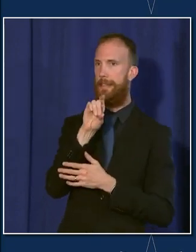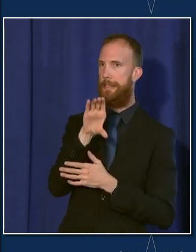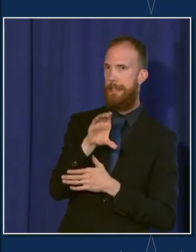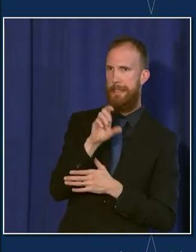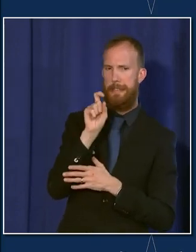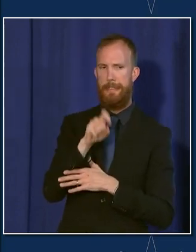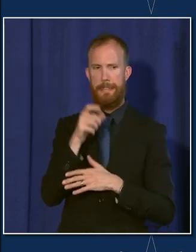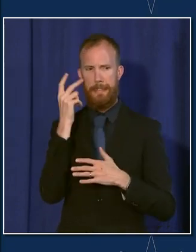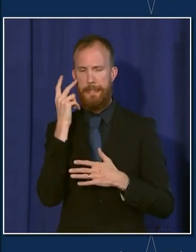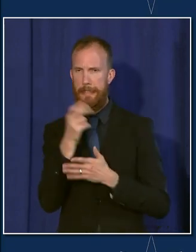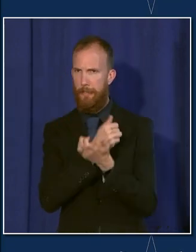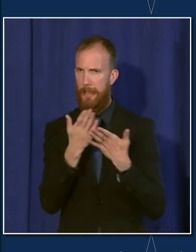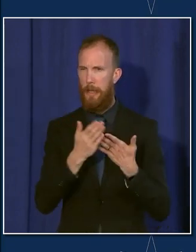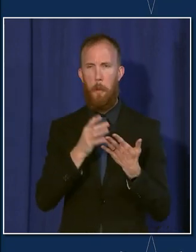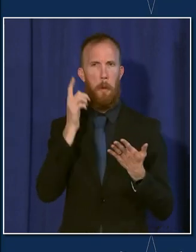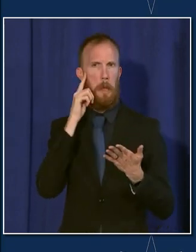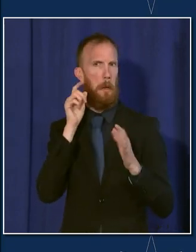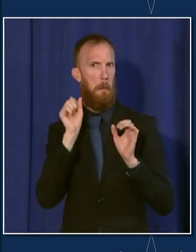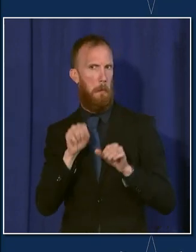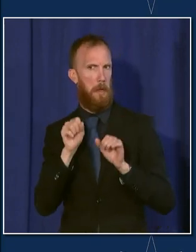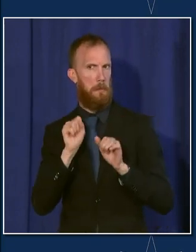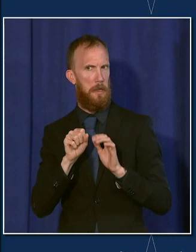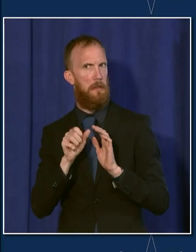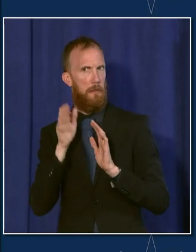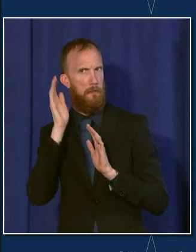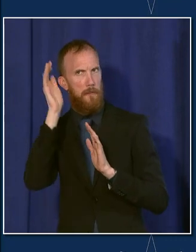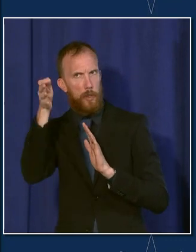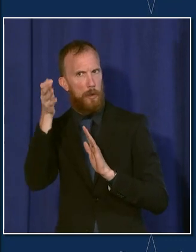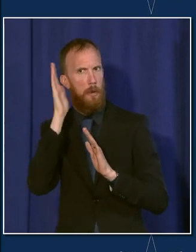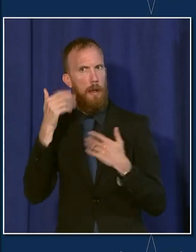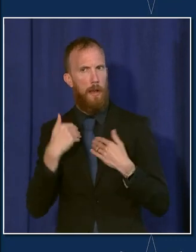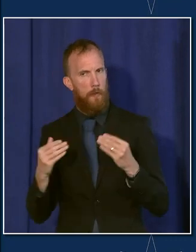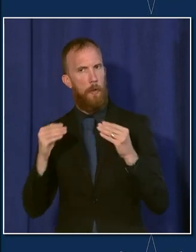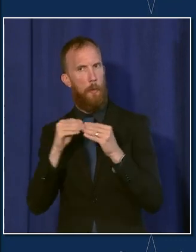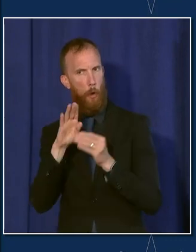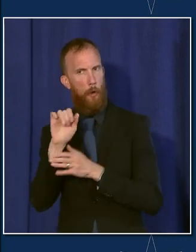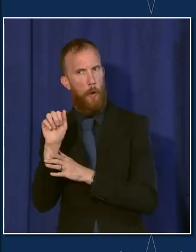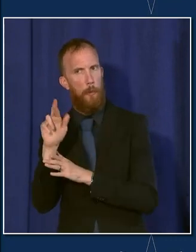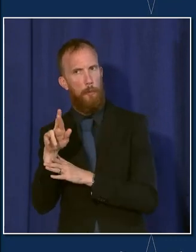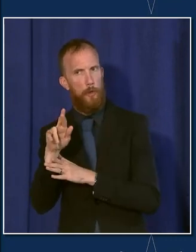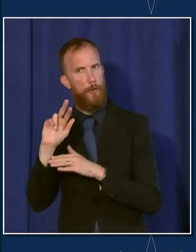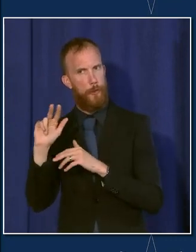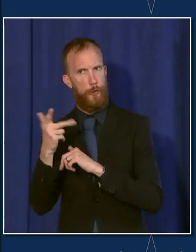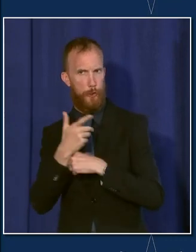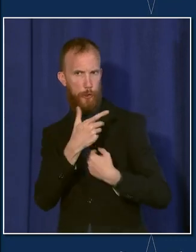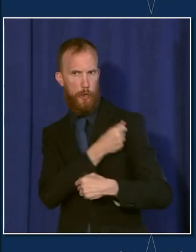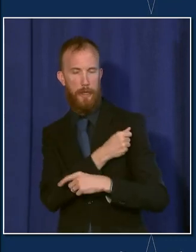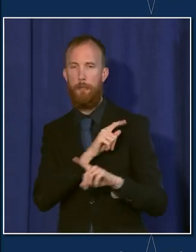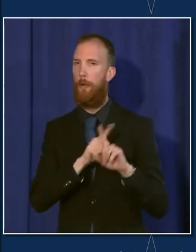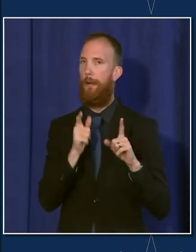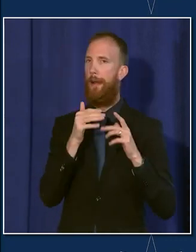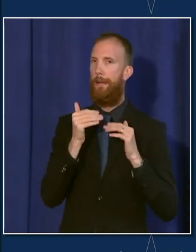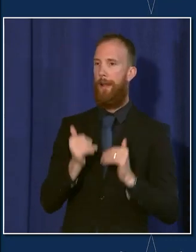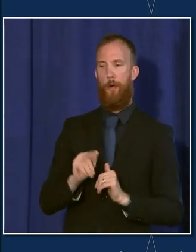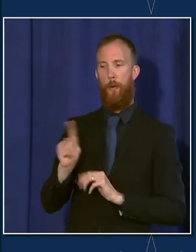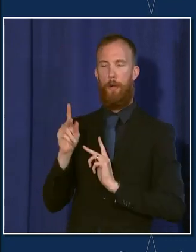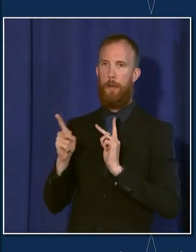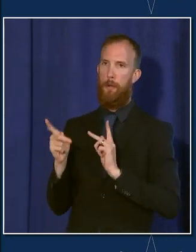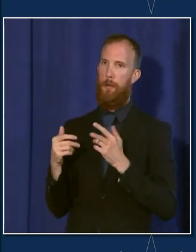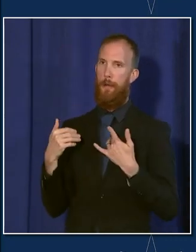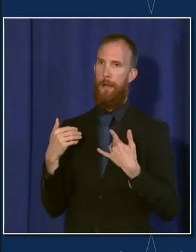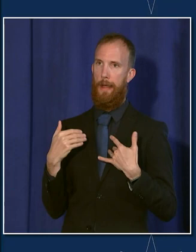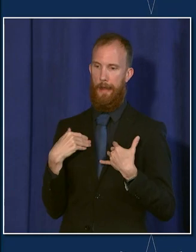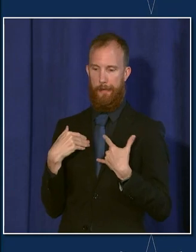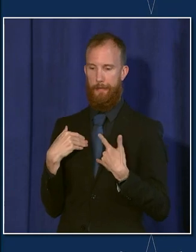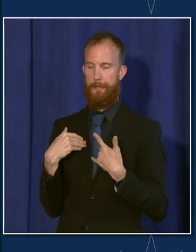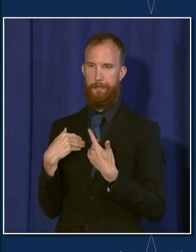we will be seeing more booster shots coming. But right now, only people who are moderately to severely immunocompromised. And to be